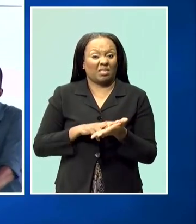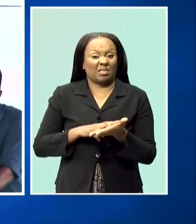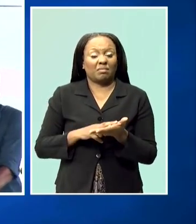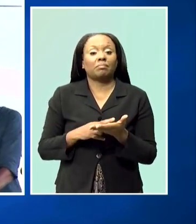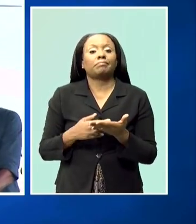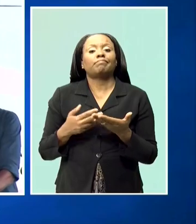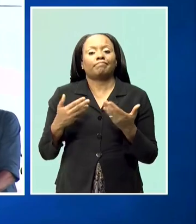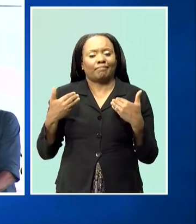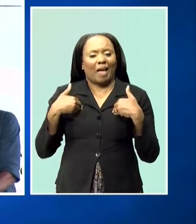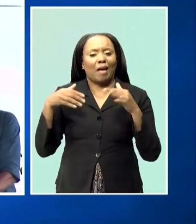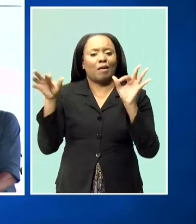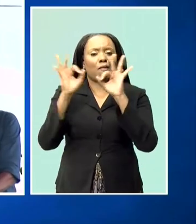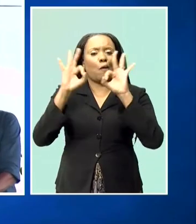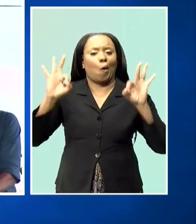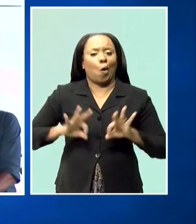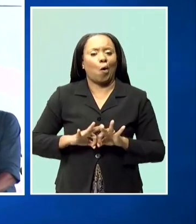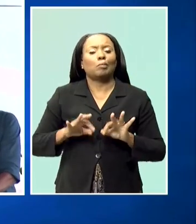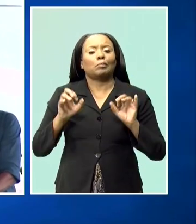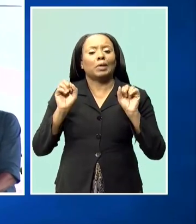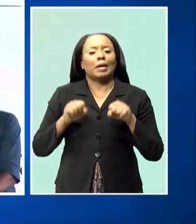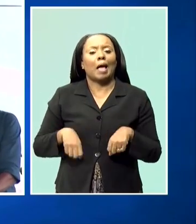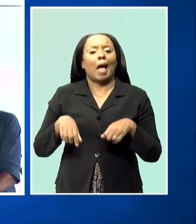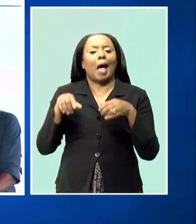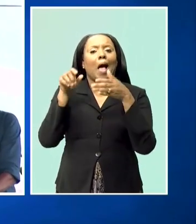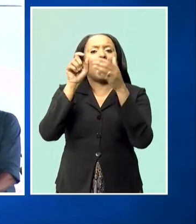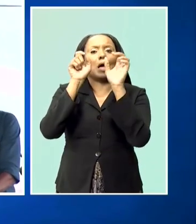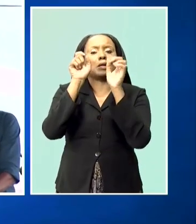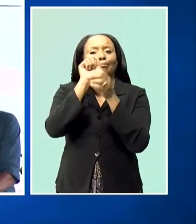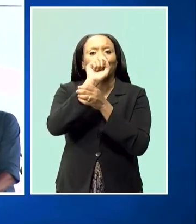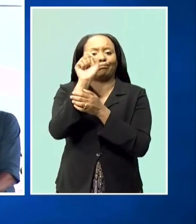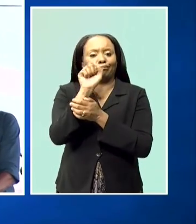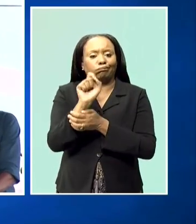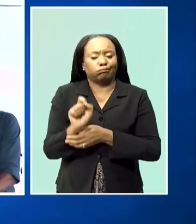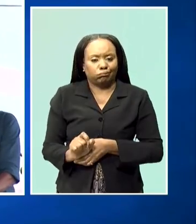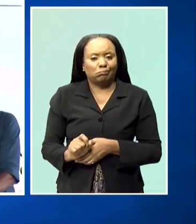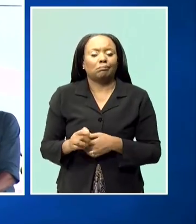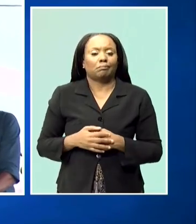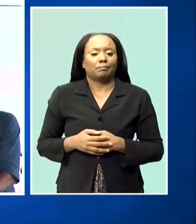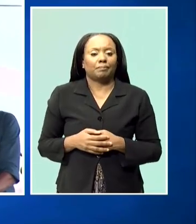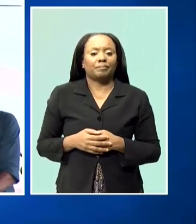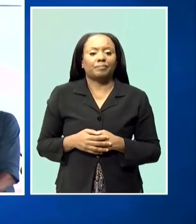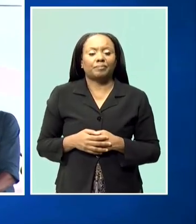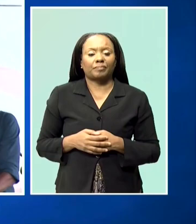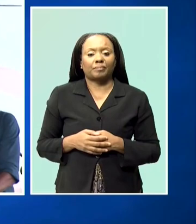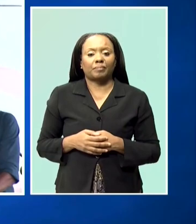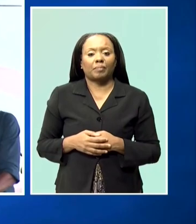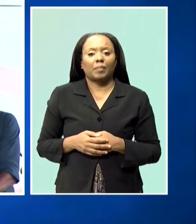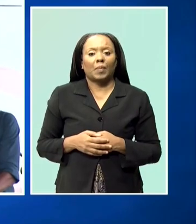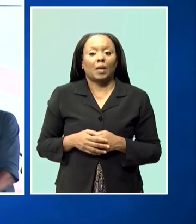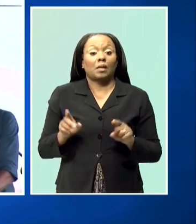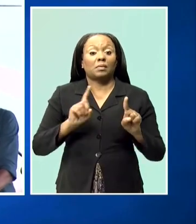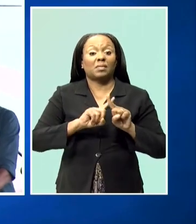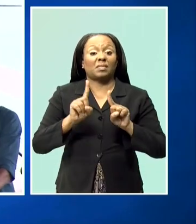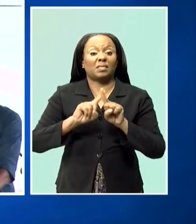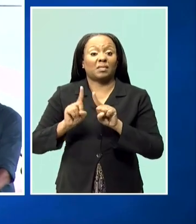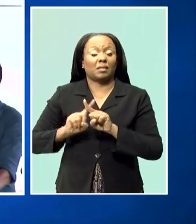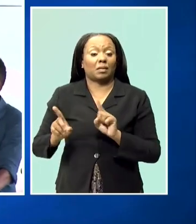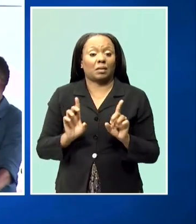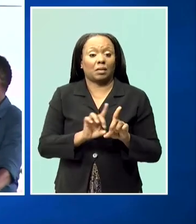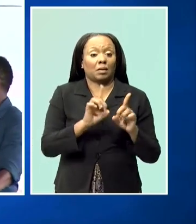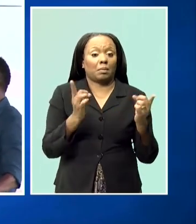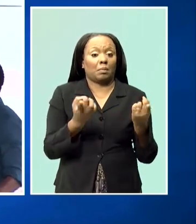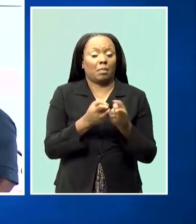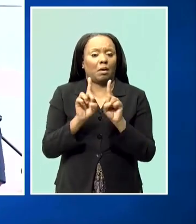up for programs on this spot. You would have the different departments that are represented here.